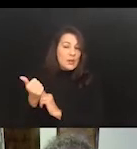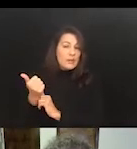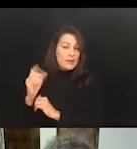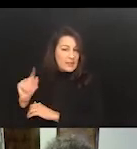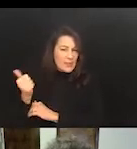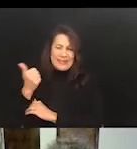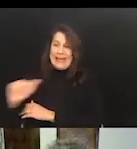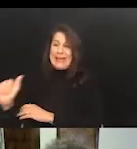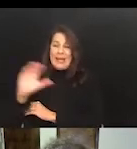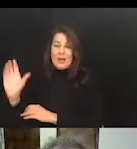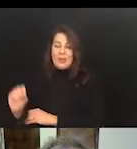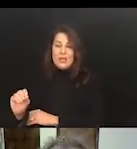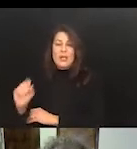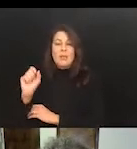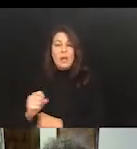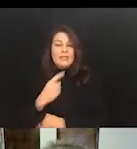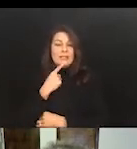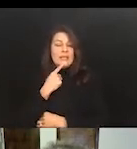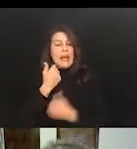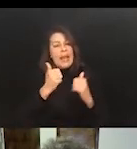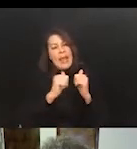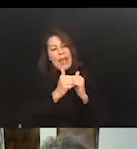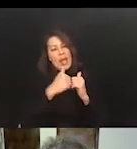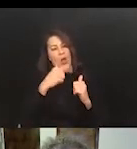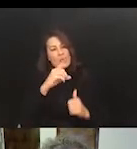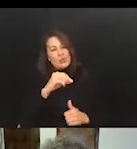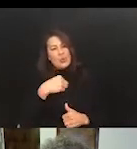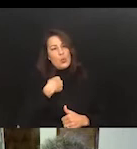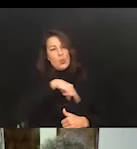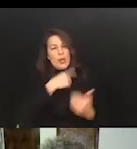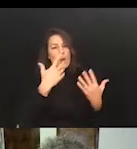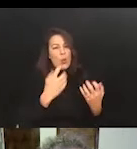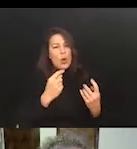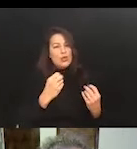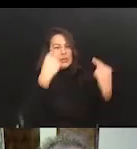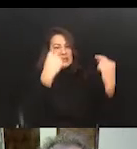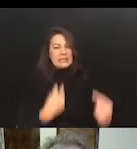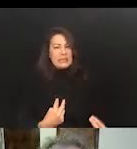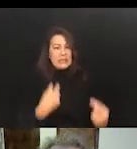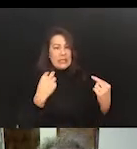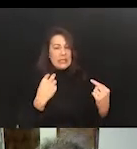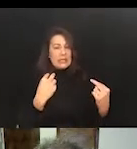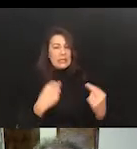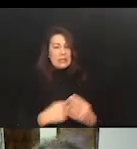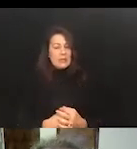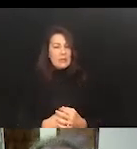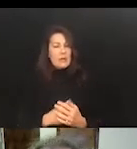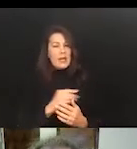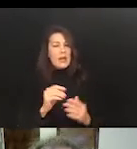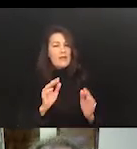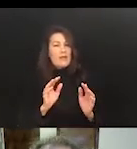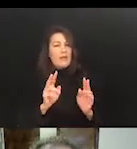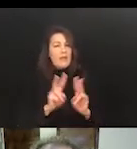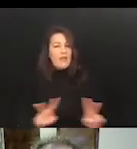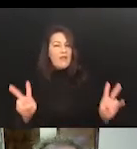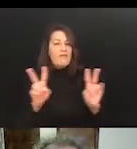say, how do we want to be seen? How do we want to be viewed? And also, the value proposition